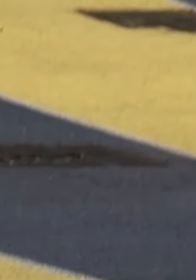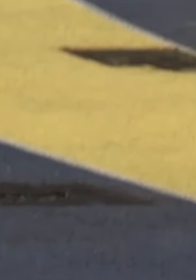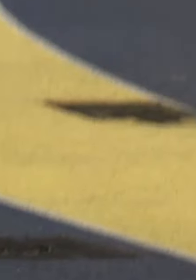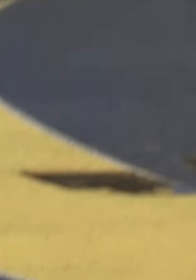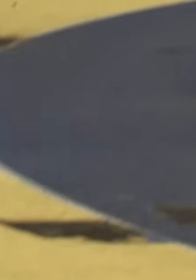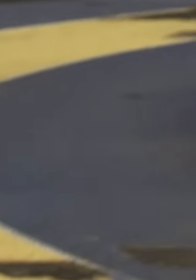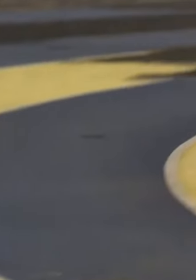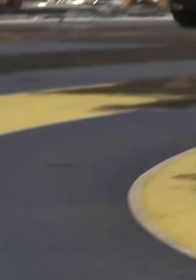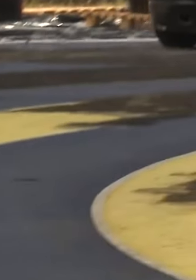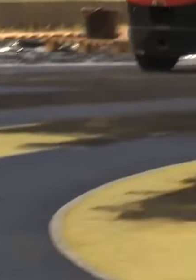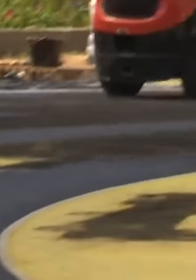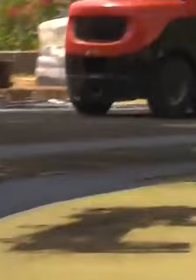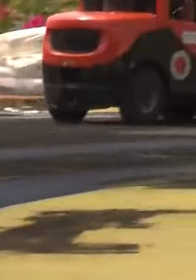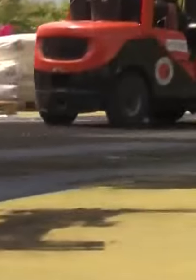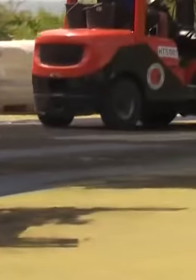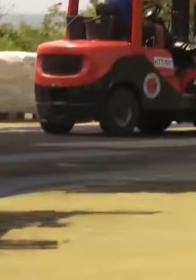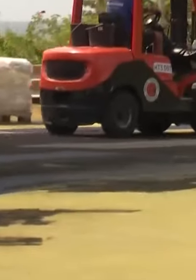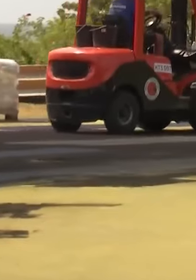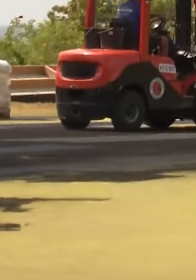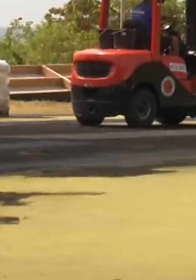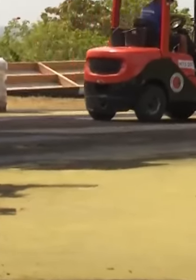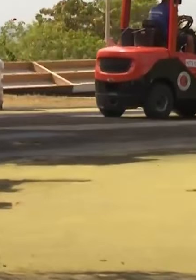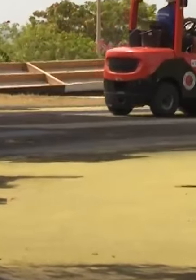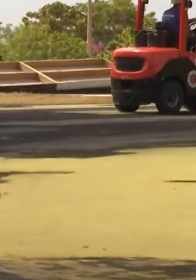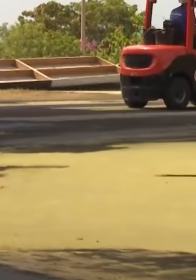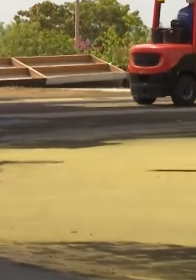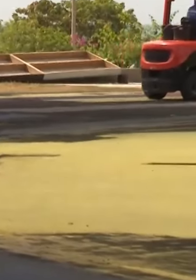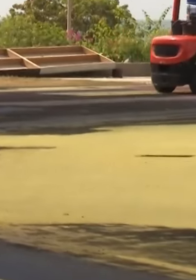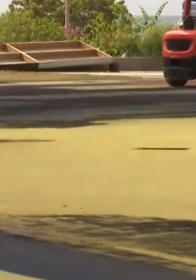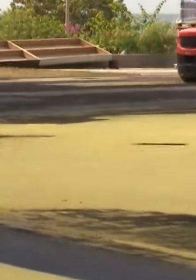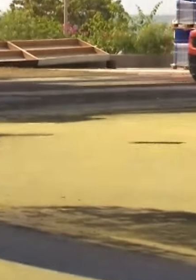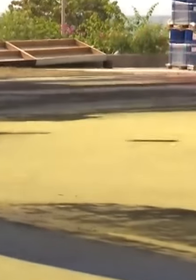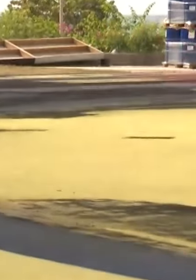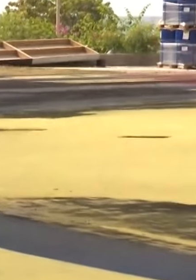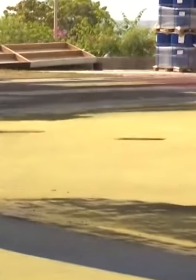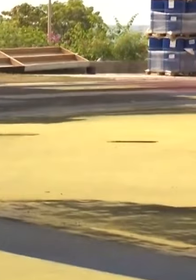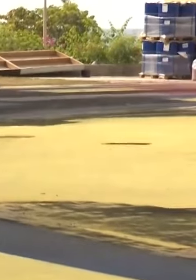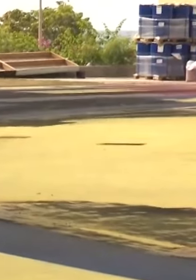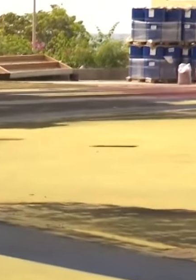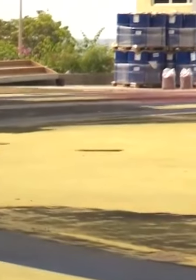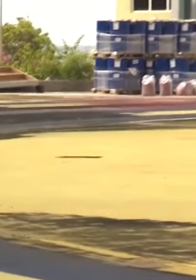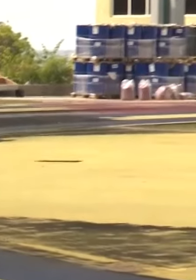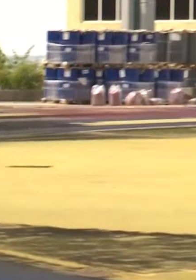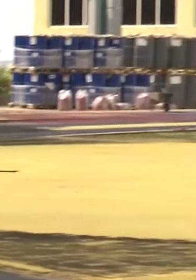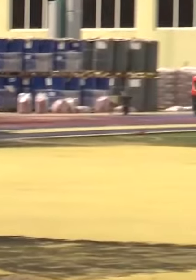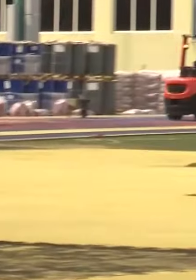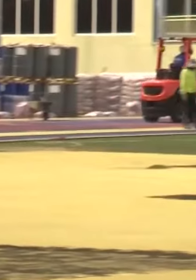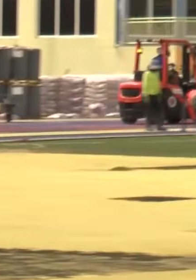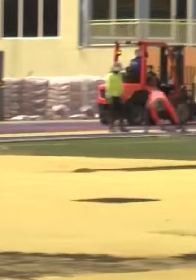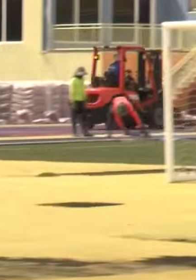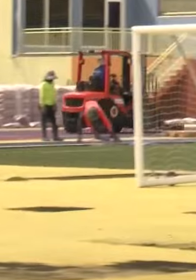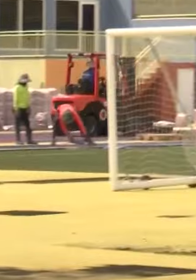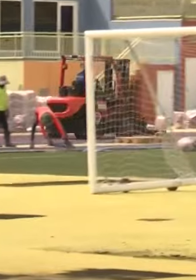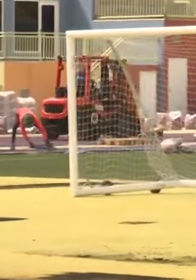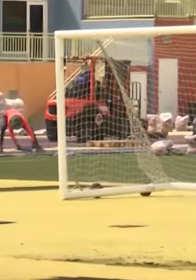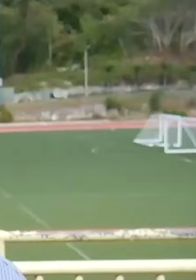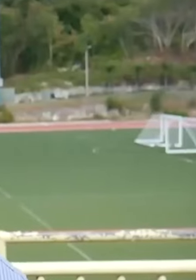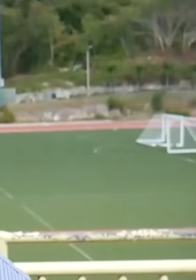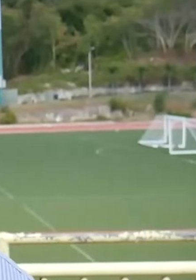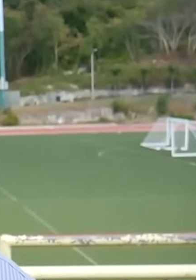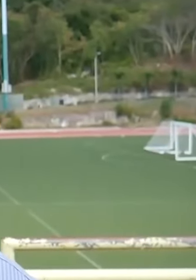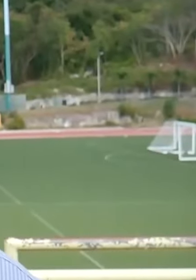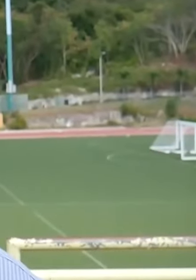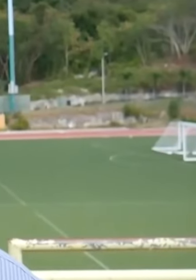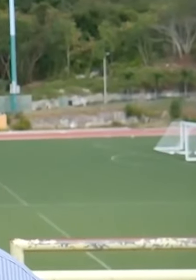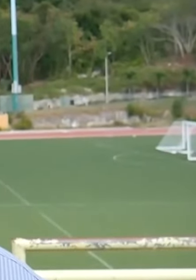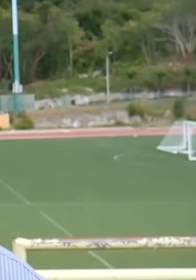in around a million dollars and of course, with the excess that they found in terms of damage and fungus and so